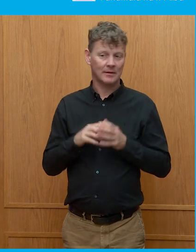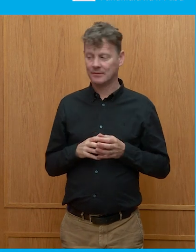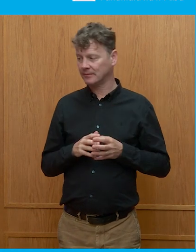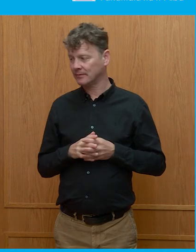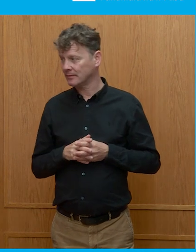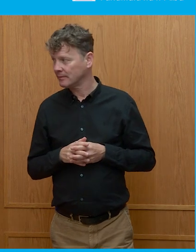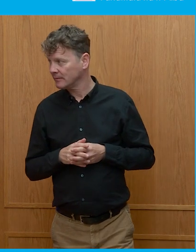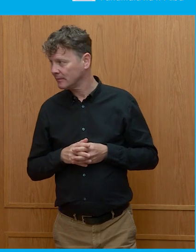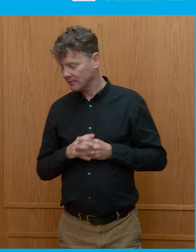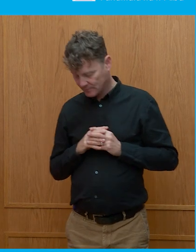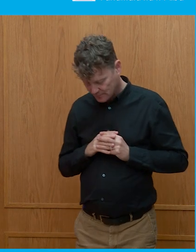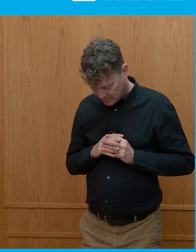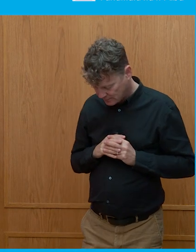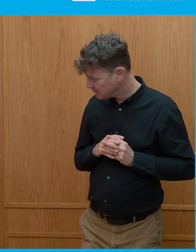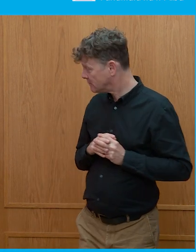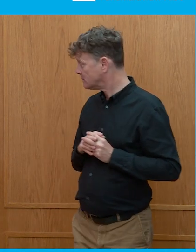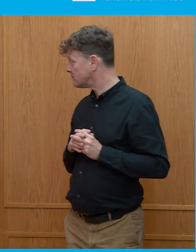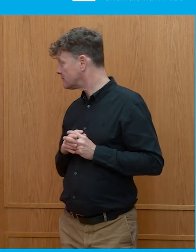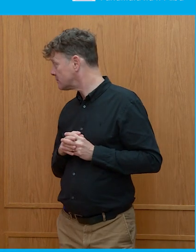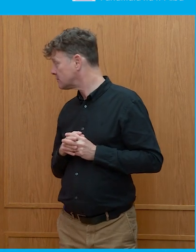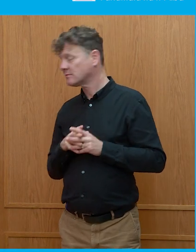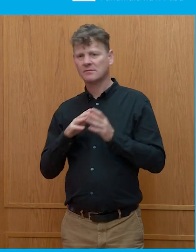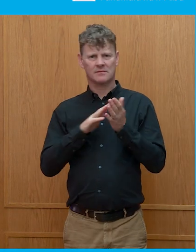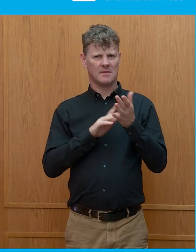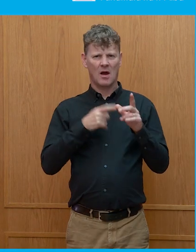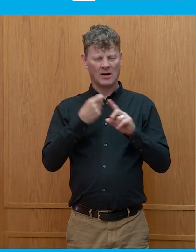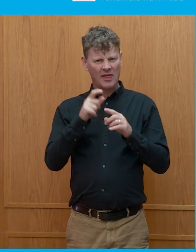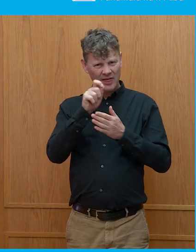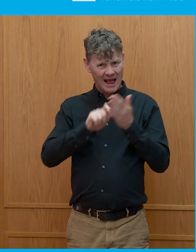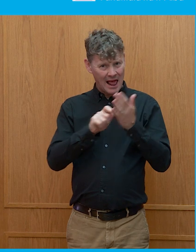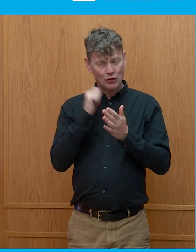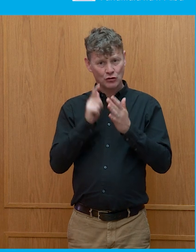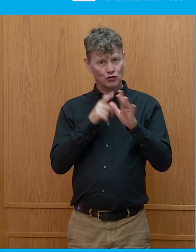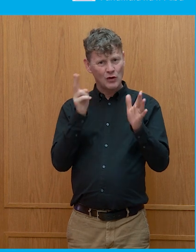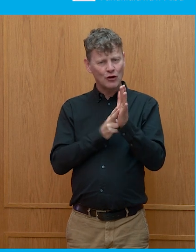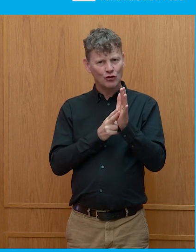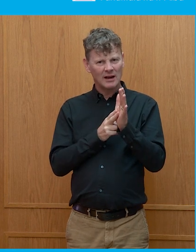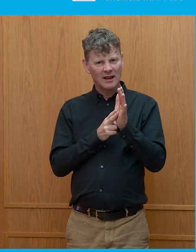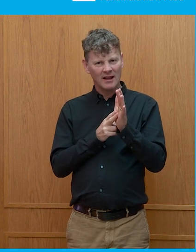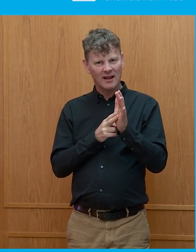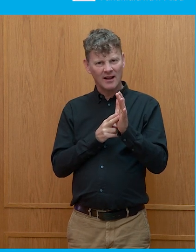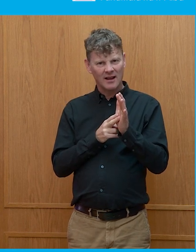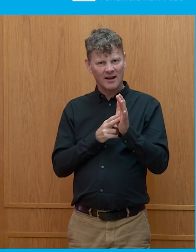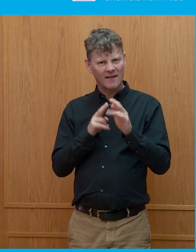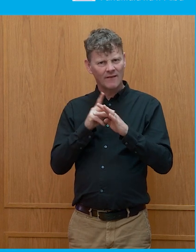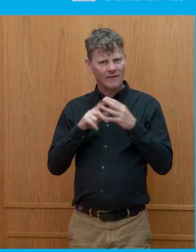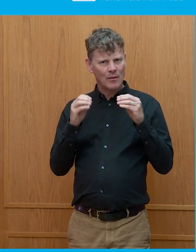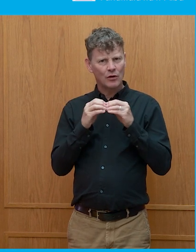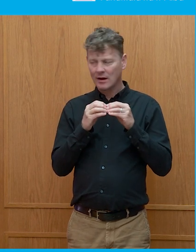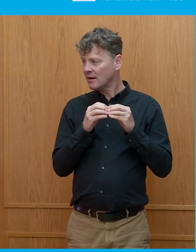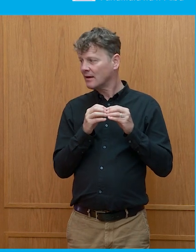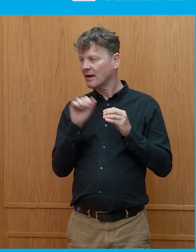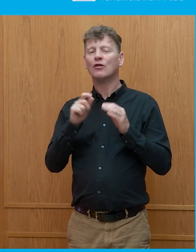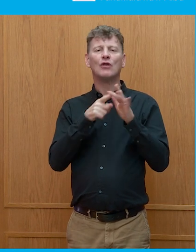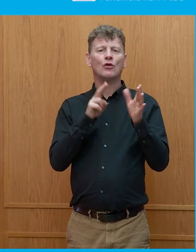Well, I mean, the election itself, which was January, it was on the first this year, wasn't it? was on the January, February, was it? It was in January.